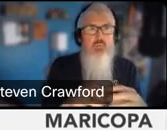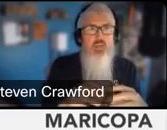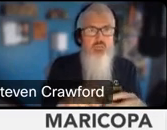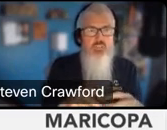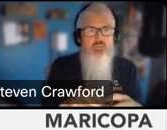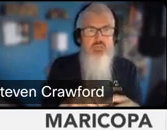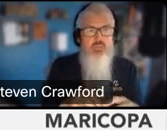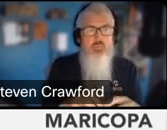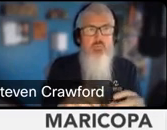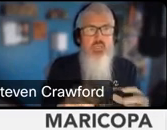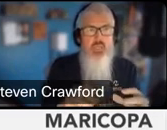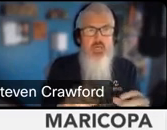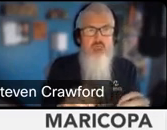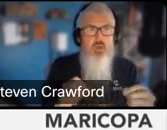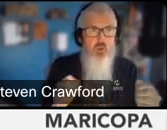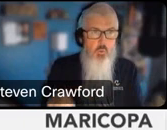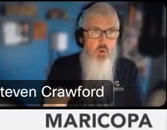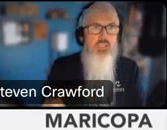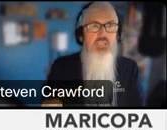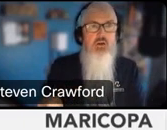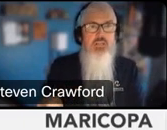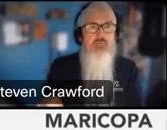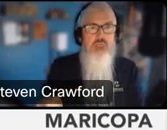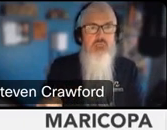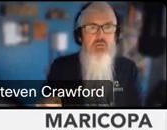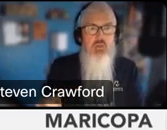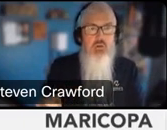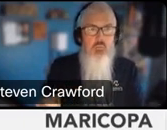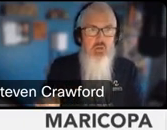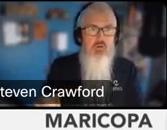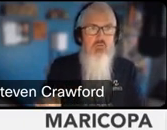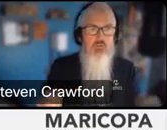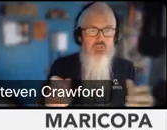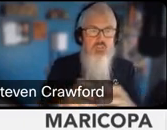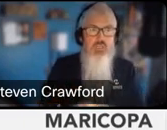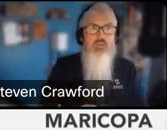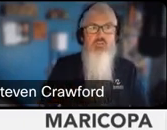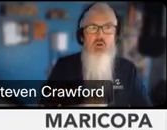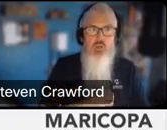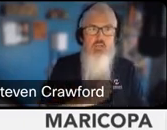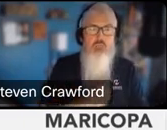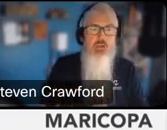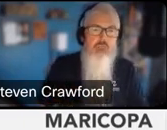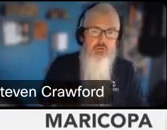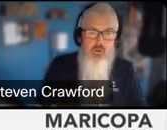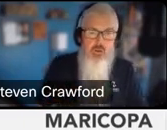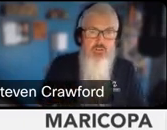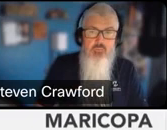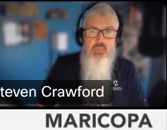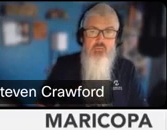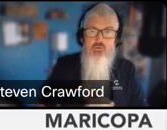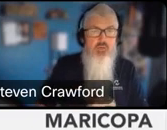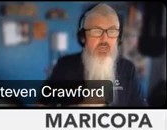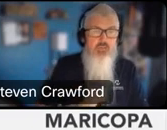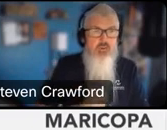can we host this event where we can have quality audio, where the speakers all have a microphone on them,